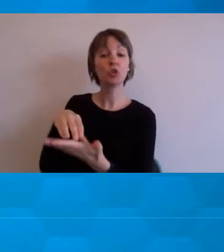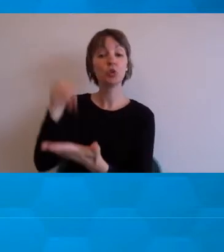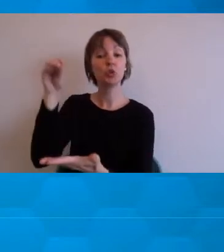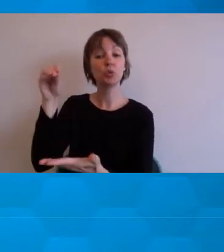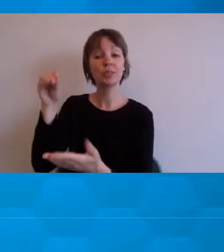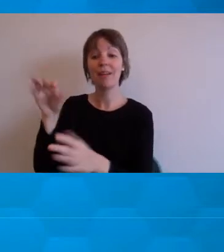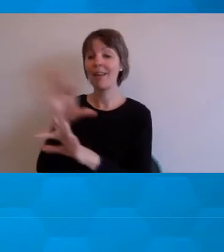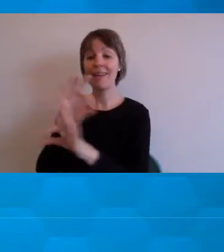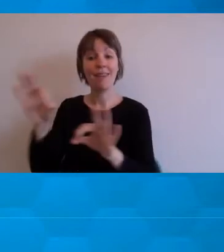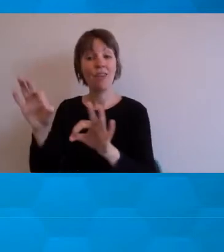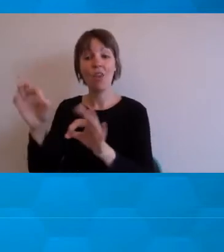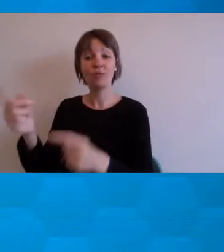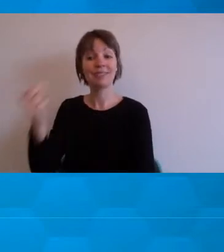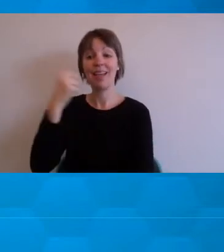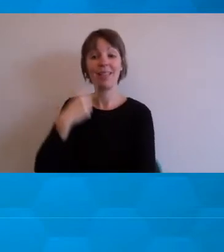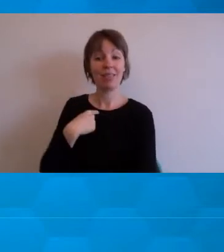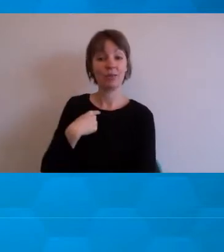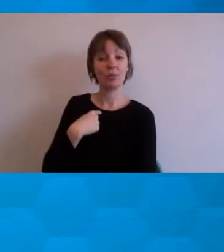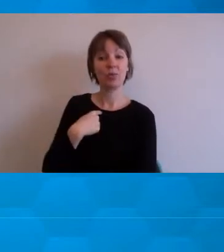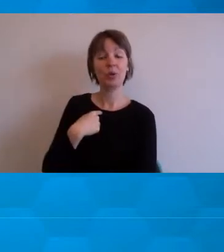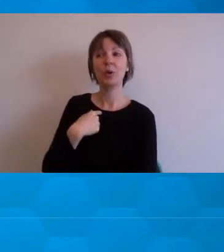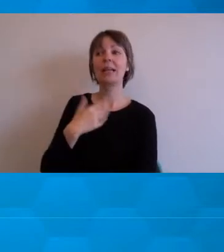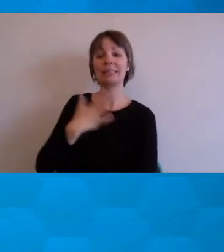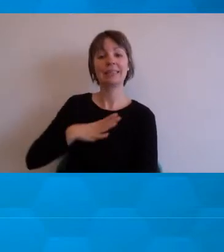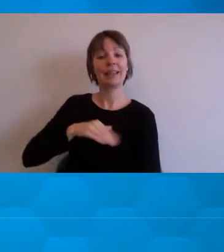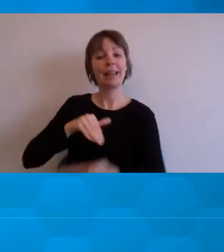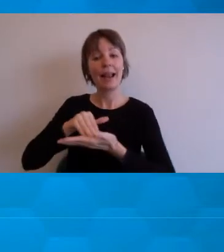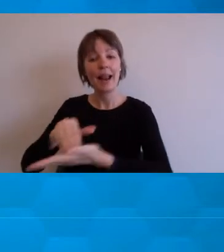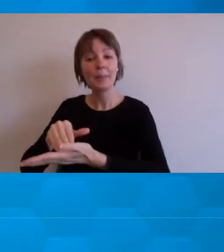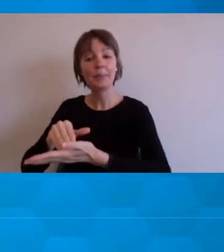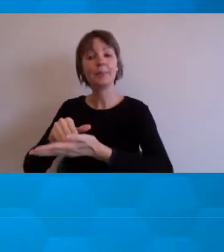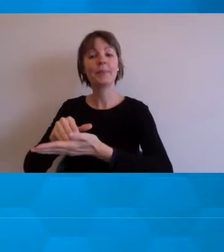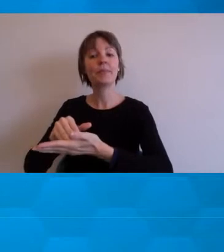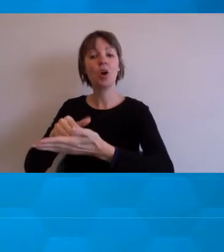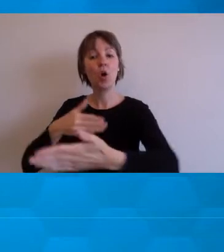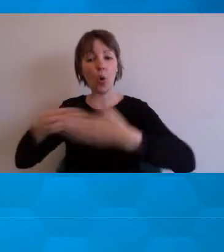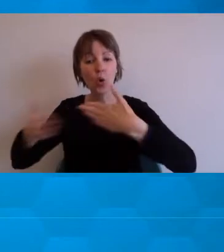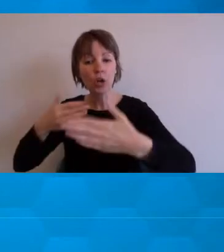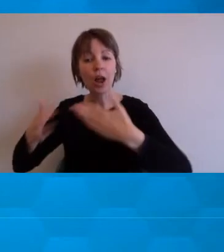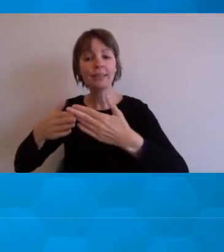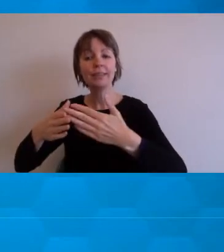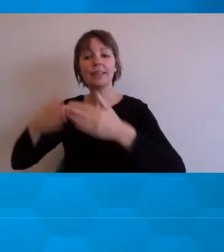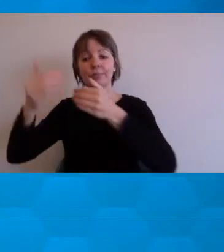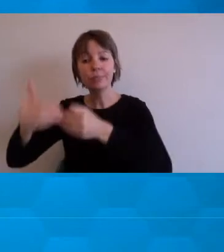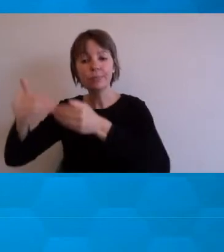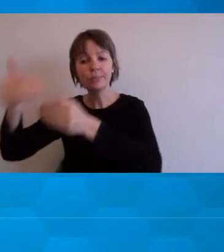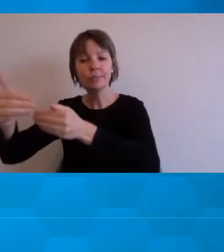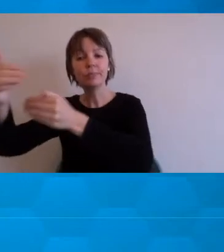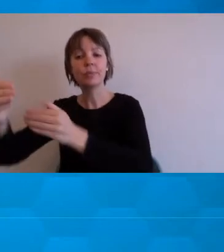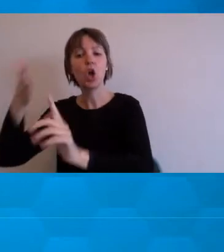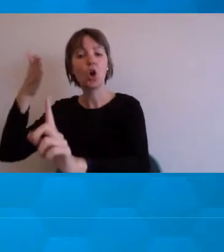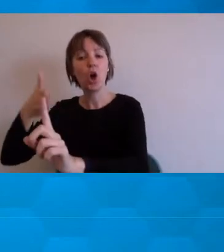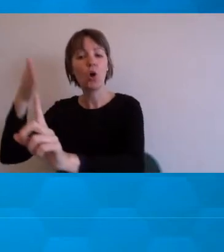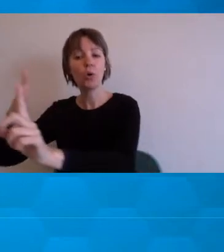I need to have mini goals or chunking in place, then this is what I do with all of my